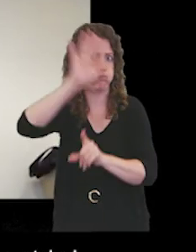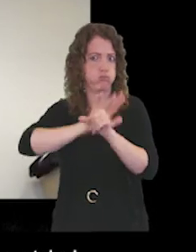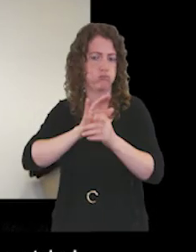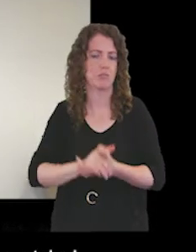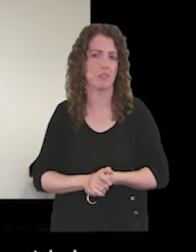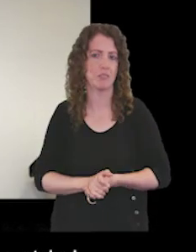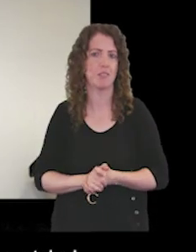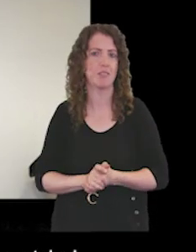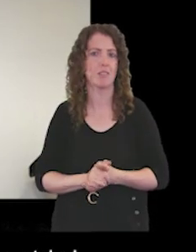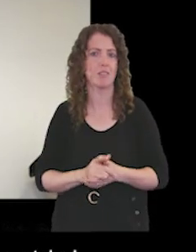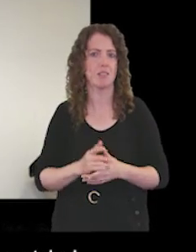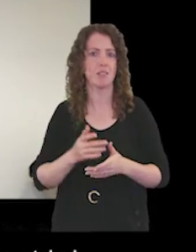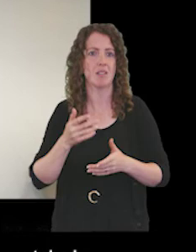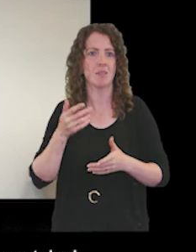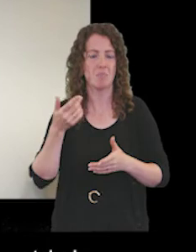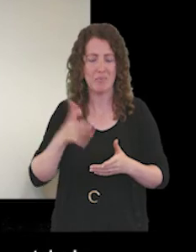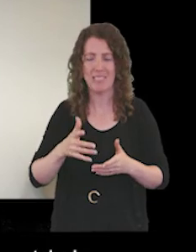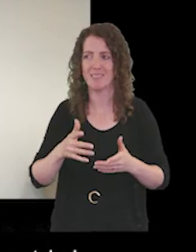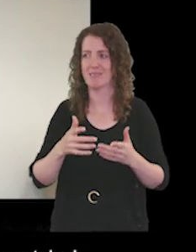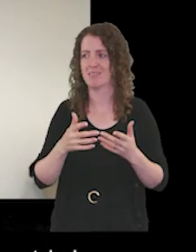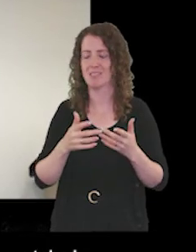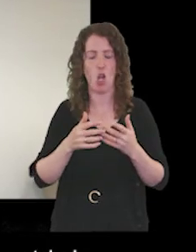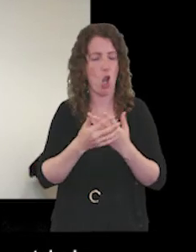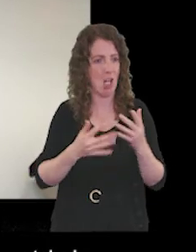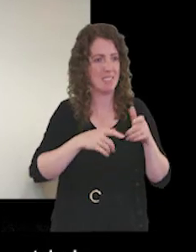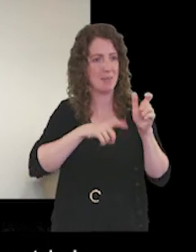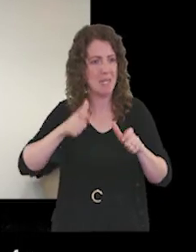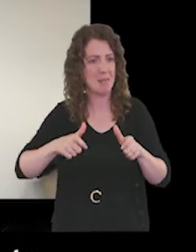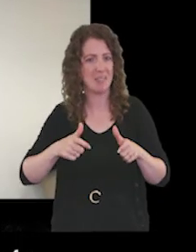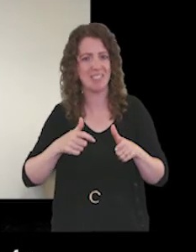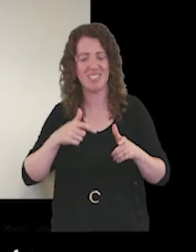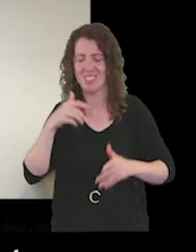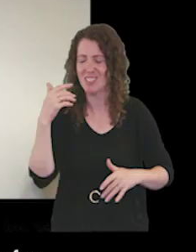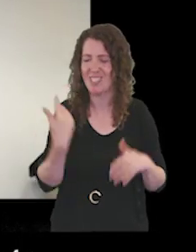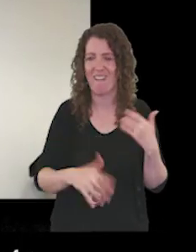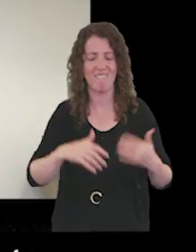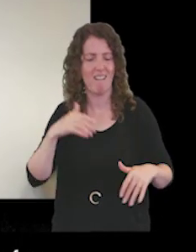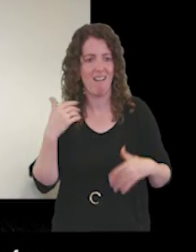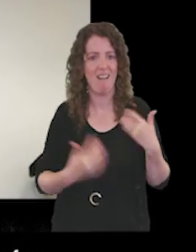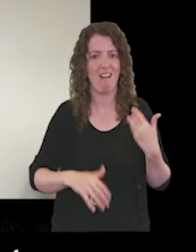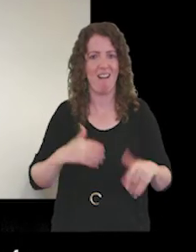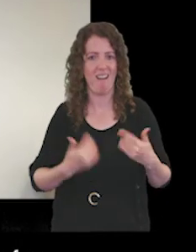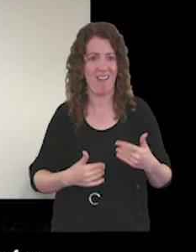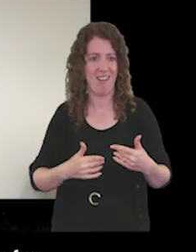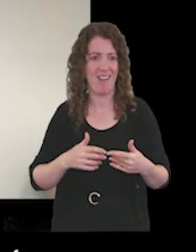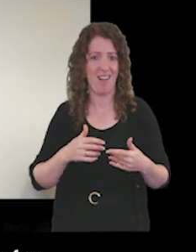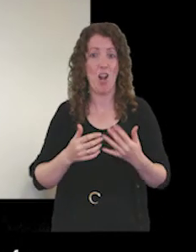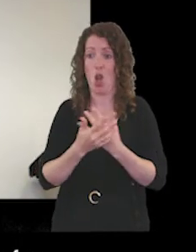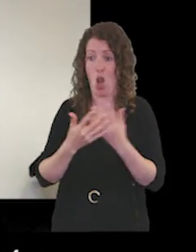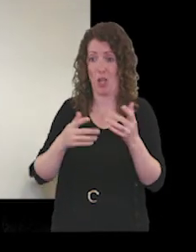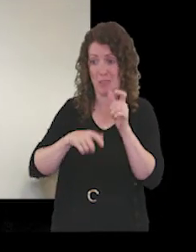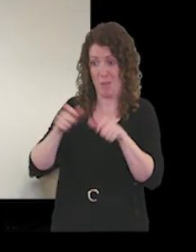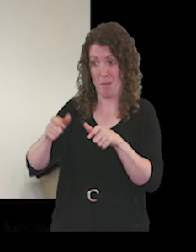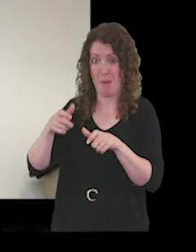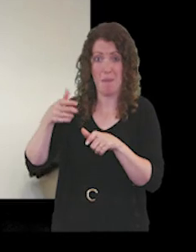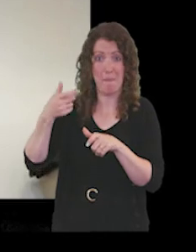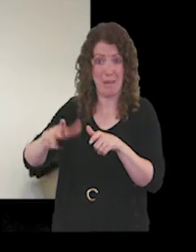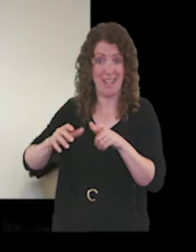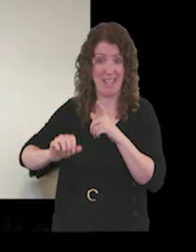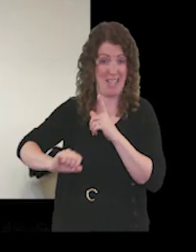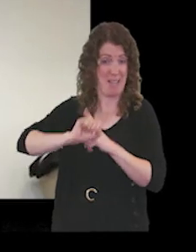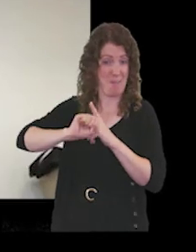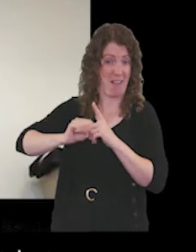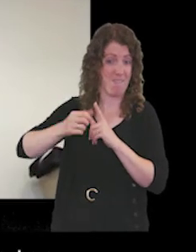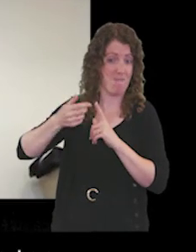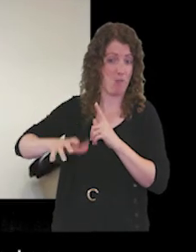brought a great deal of pain and suffering and i'm sure every one of us has been impacted in some way by this dreadful